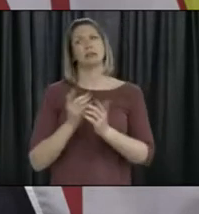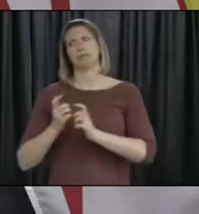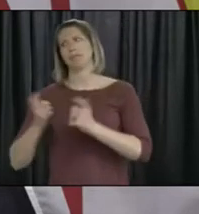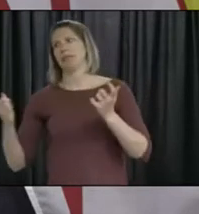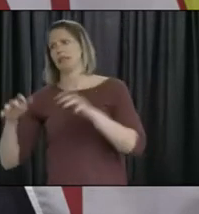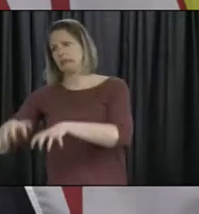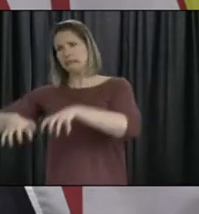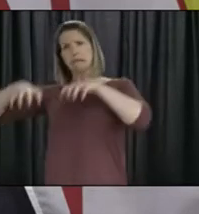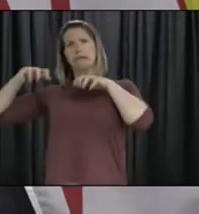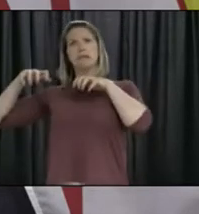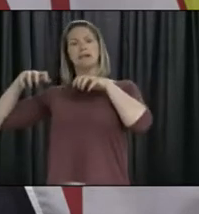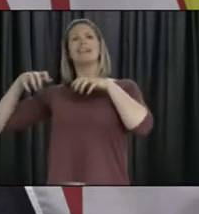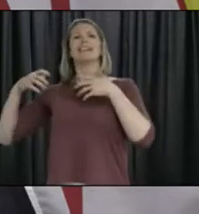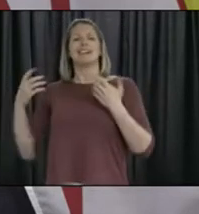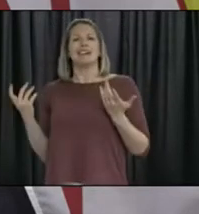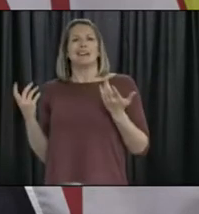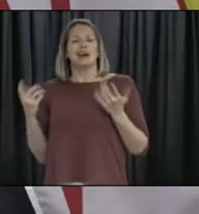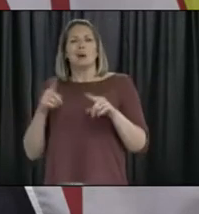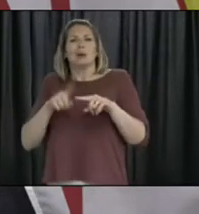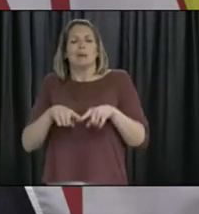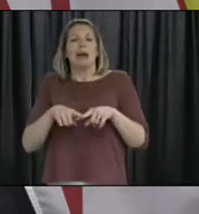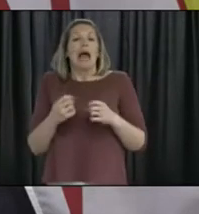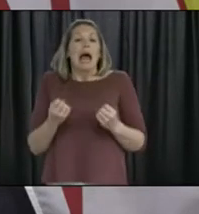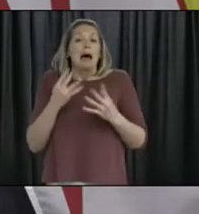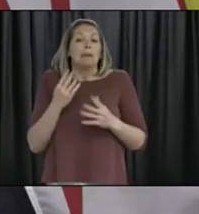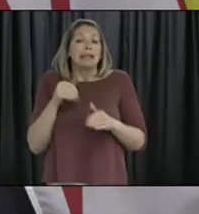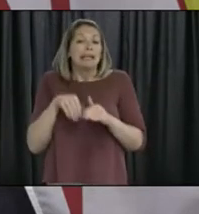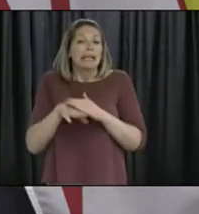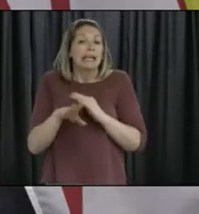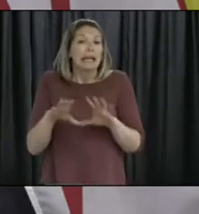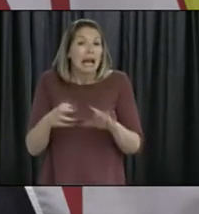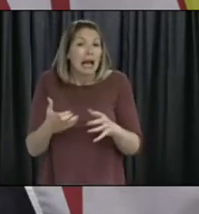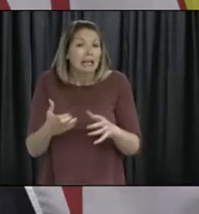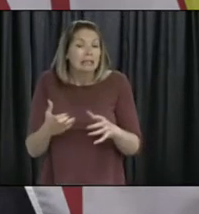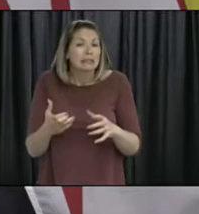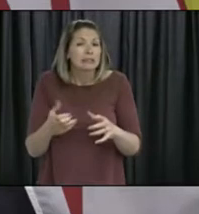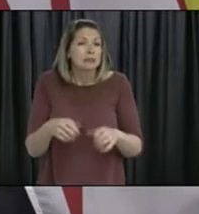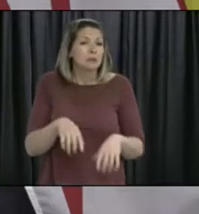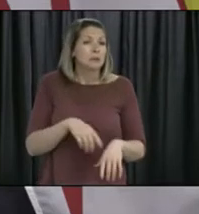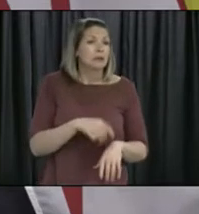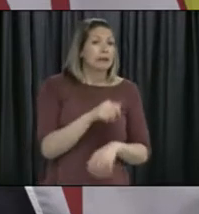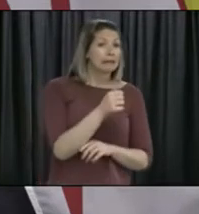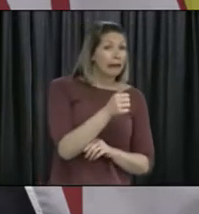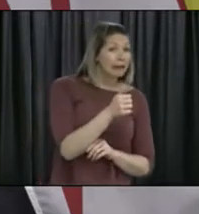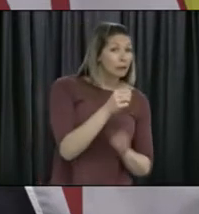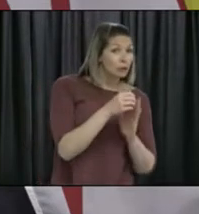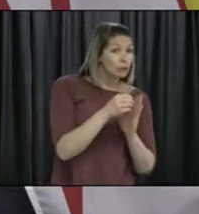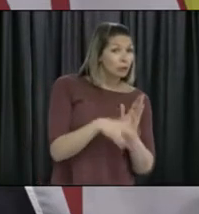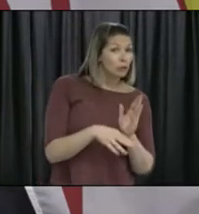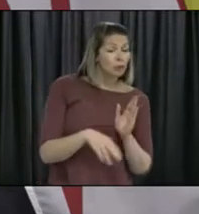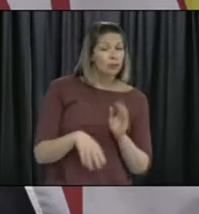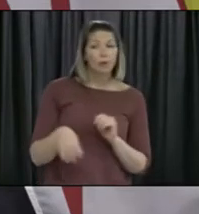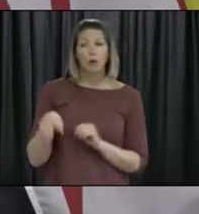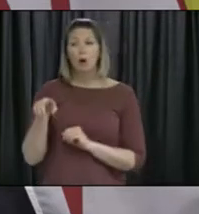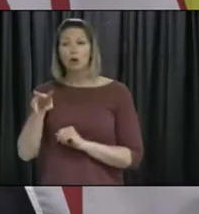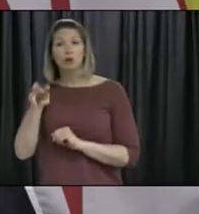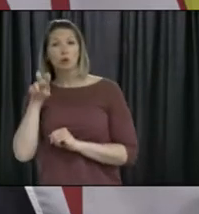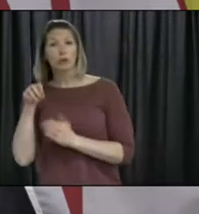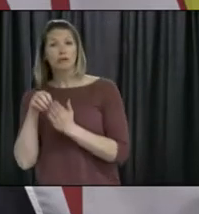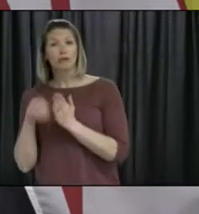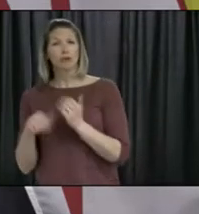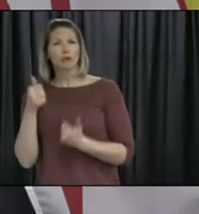the number of people that are going to be in a classroom together in close proximity with each other. So